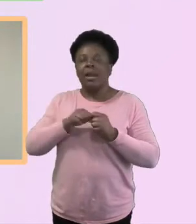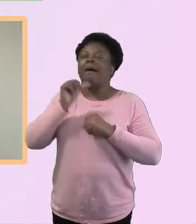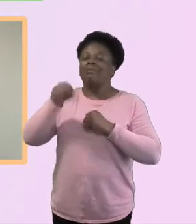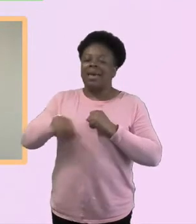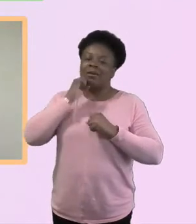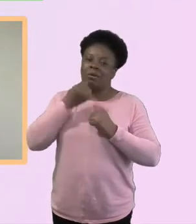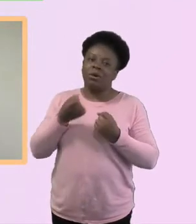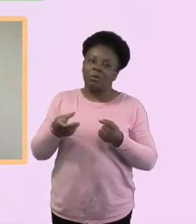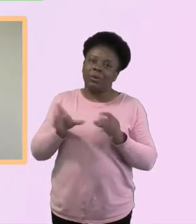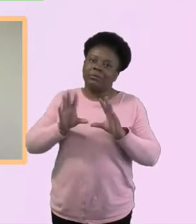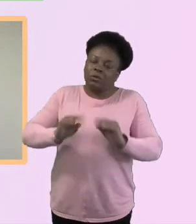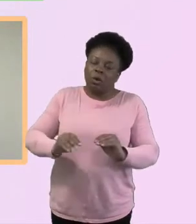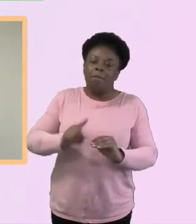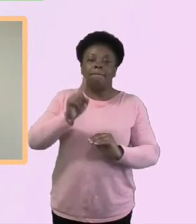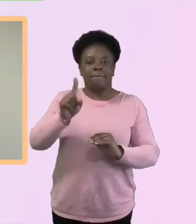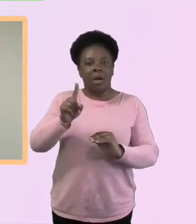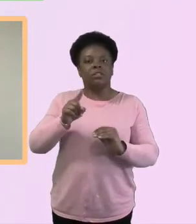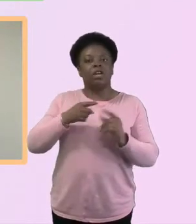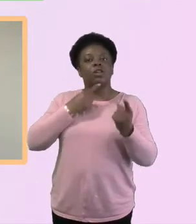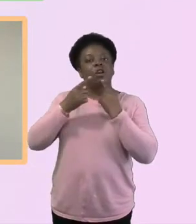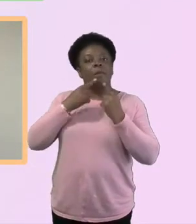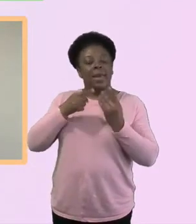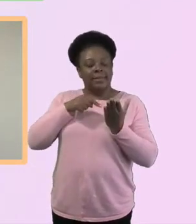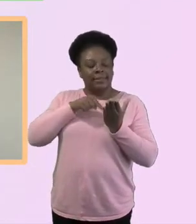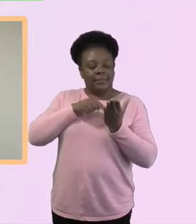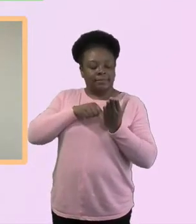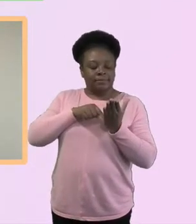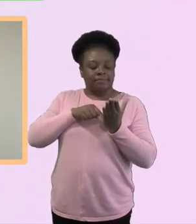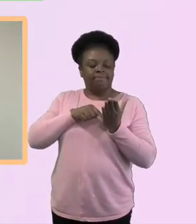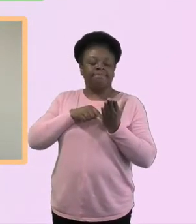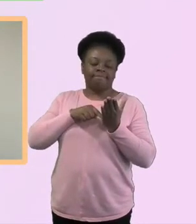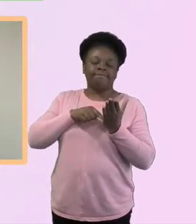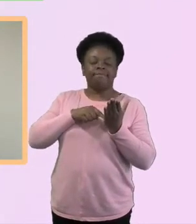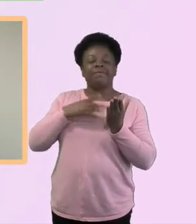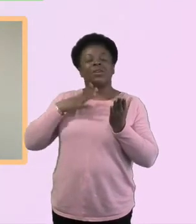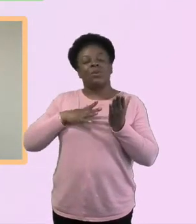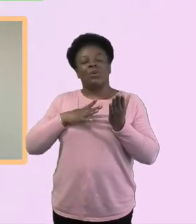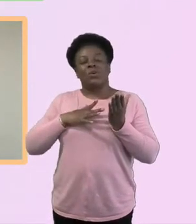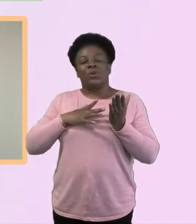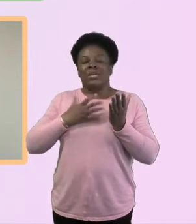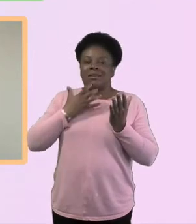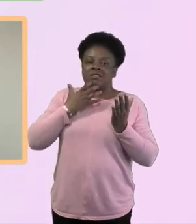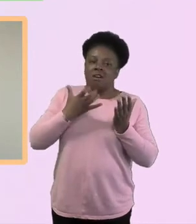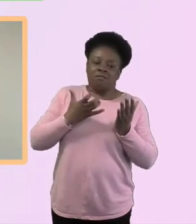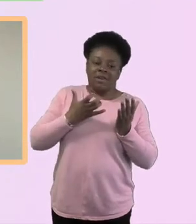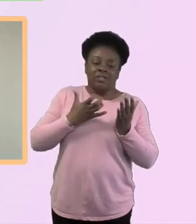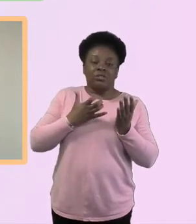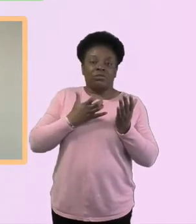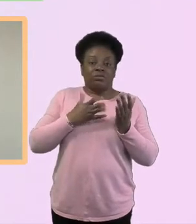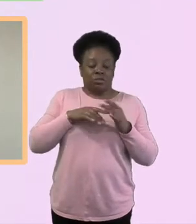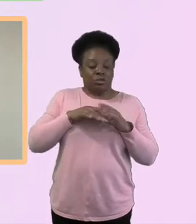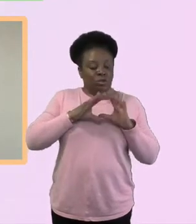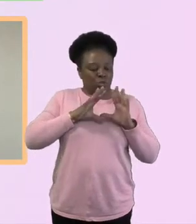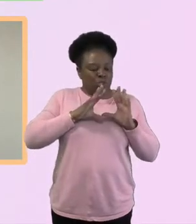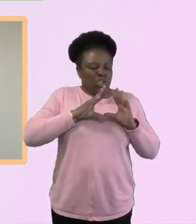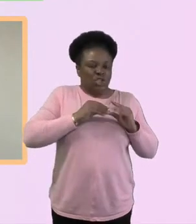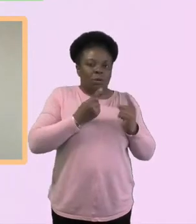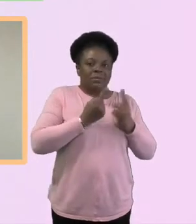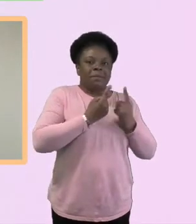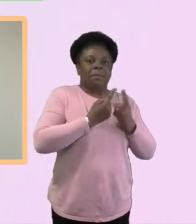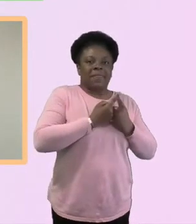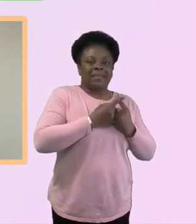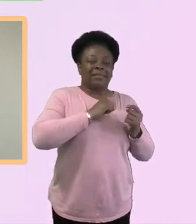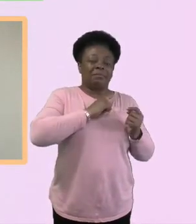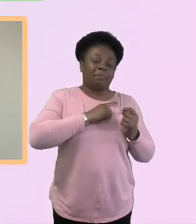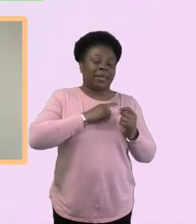the courage to refuse to restart some things which may be labour intensive, but of little gain to release the